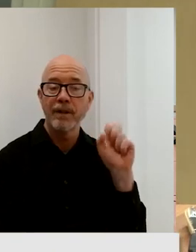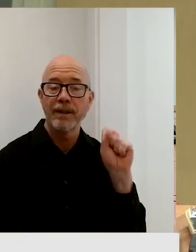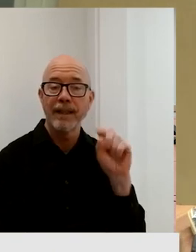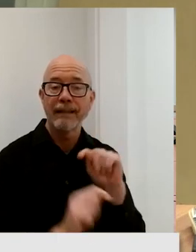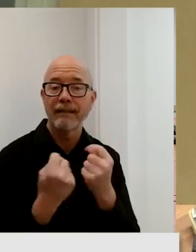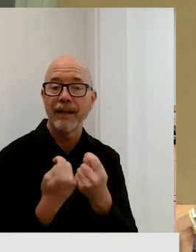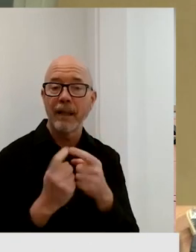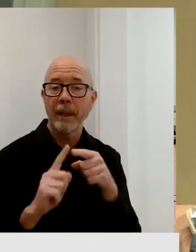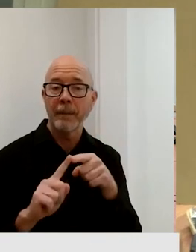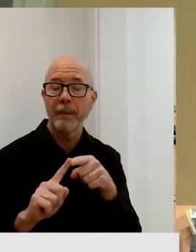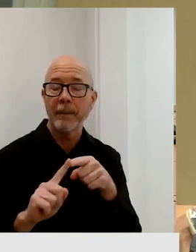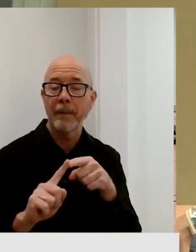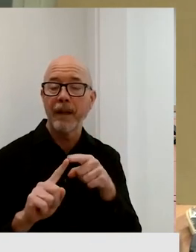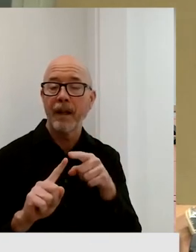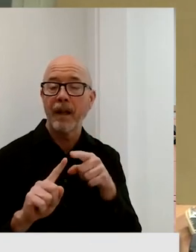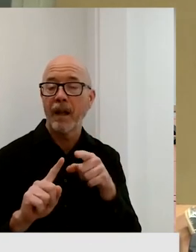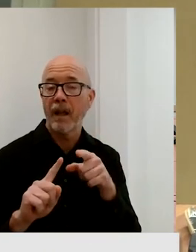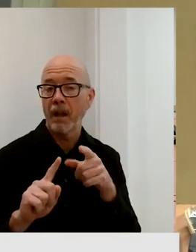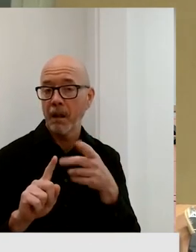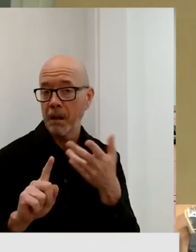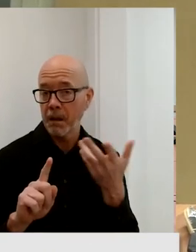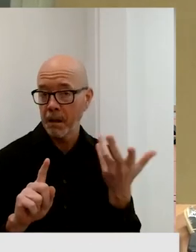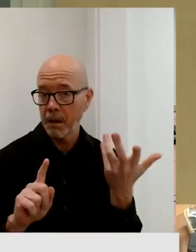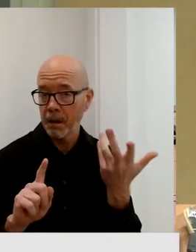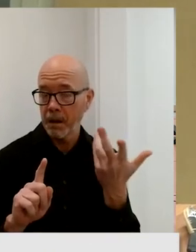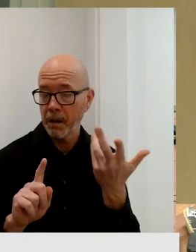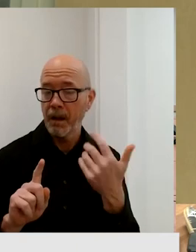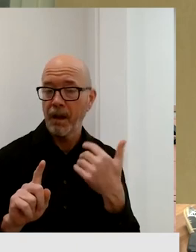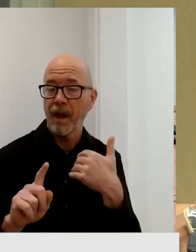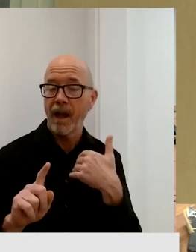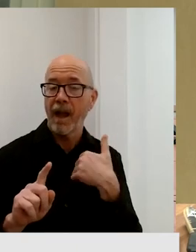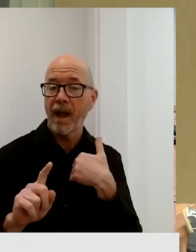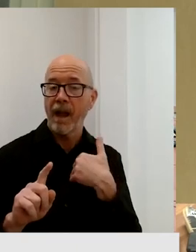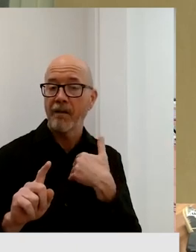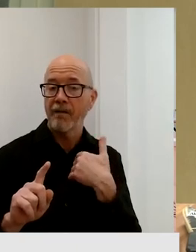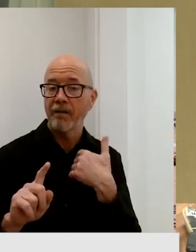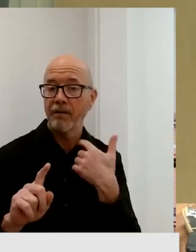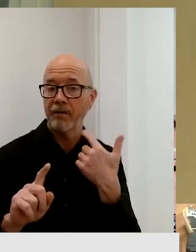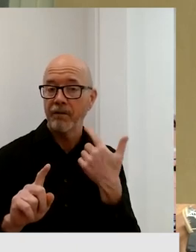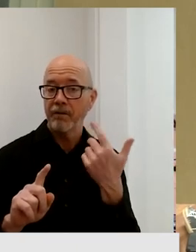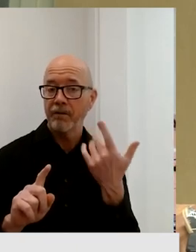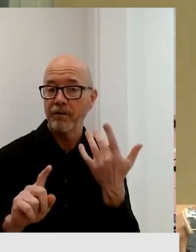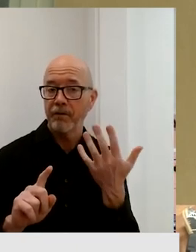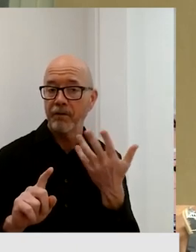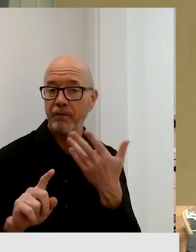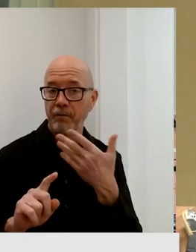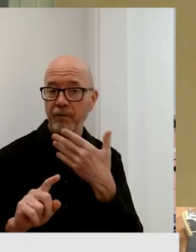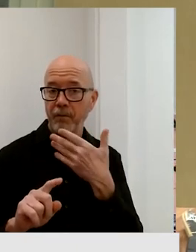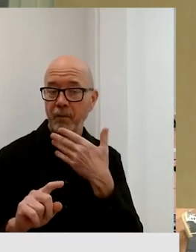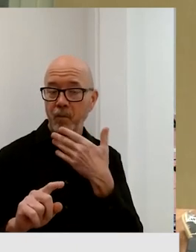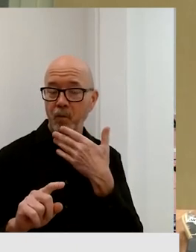develop the courage and the integrity to either persuade